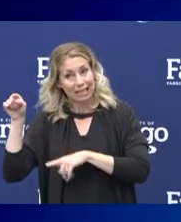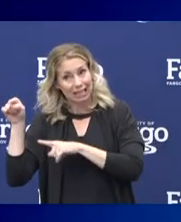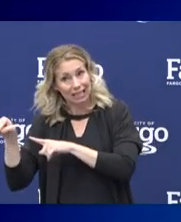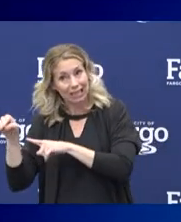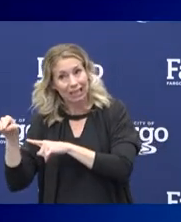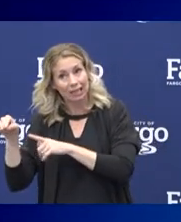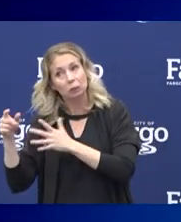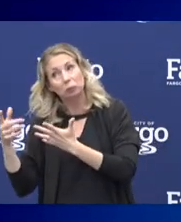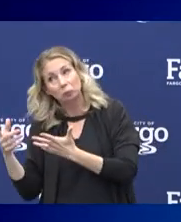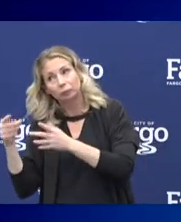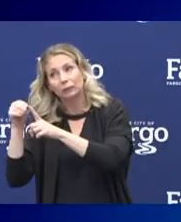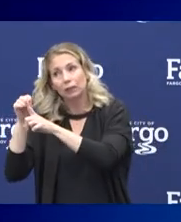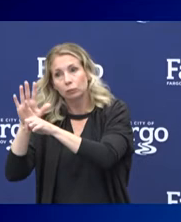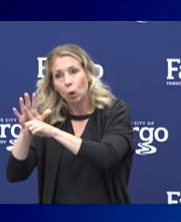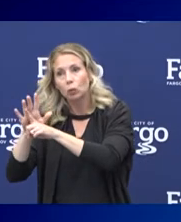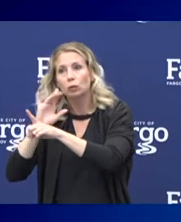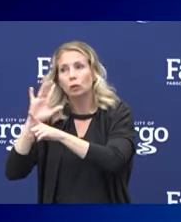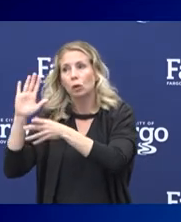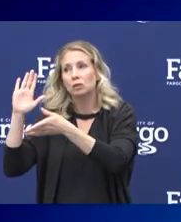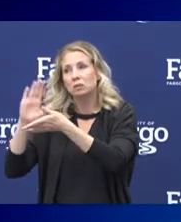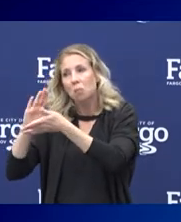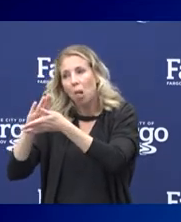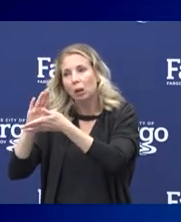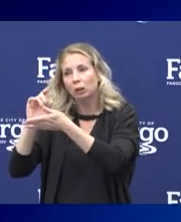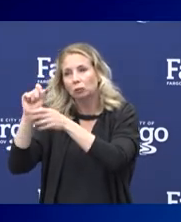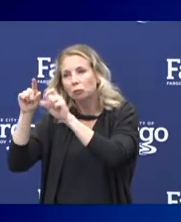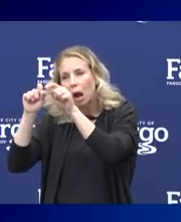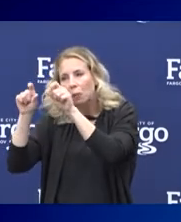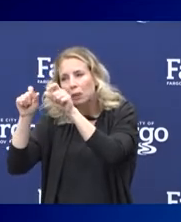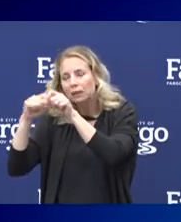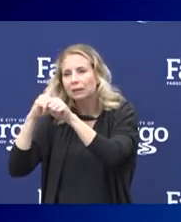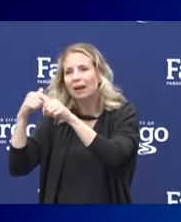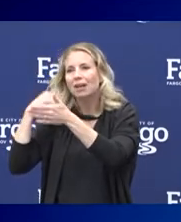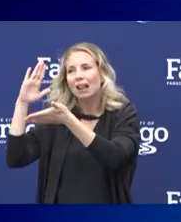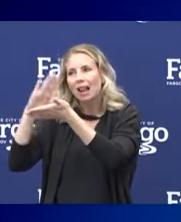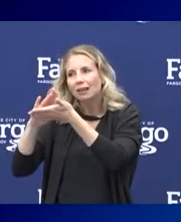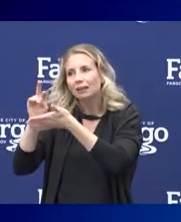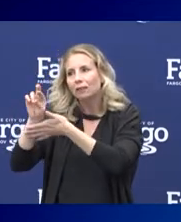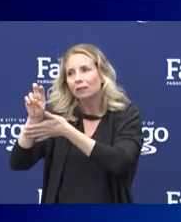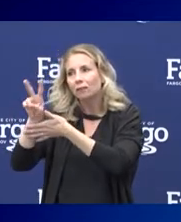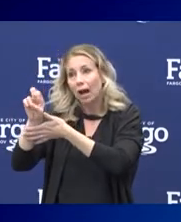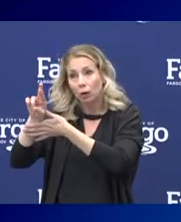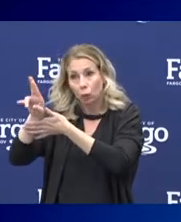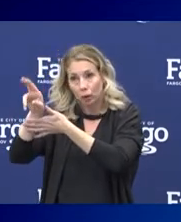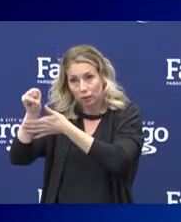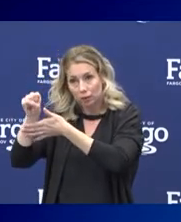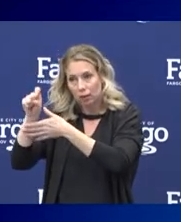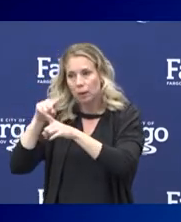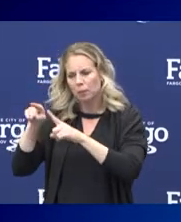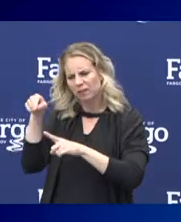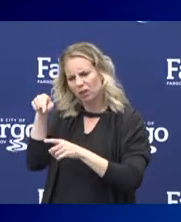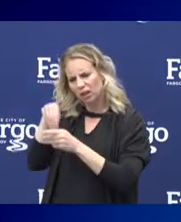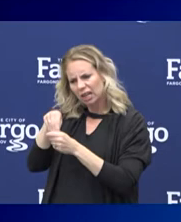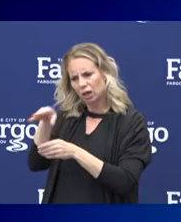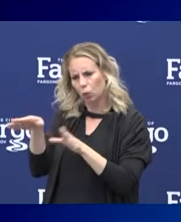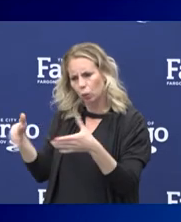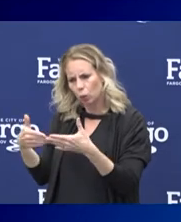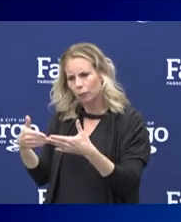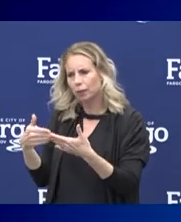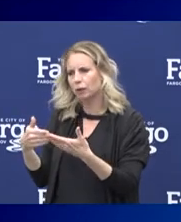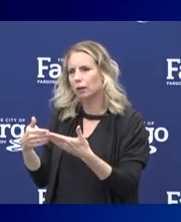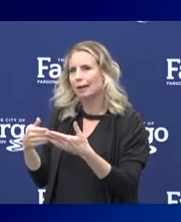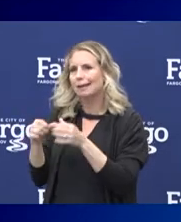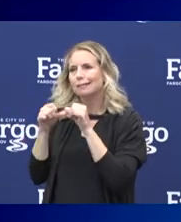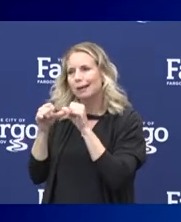potentially to those smaller droplets, which carry less virus. But if you're in a room where you're breathing those in over time,